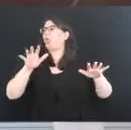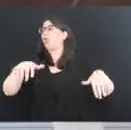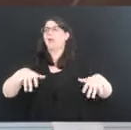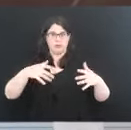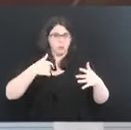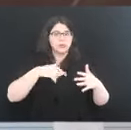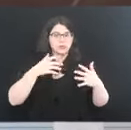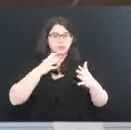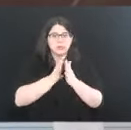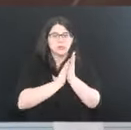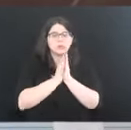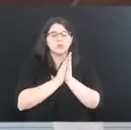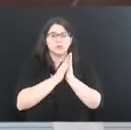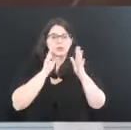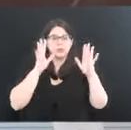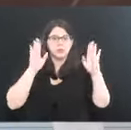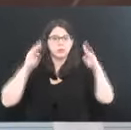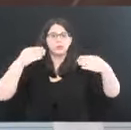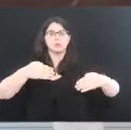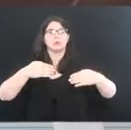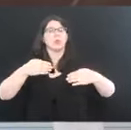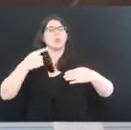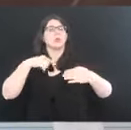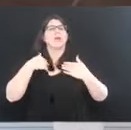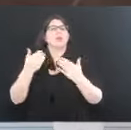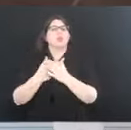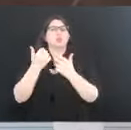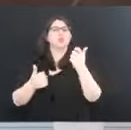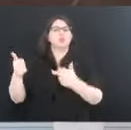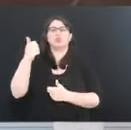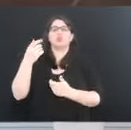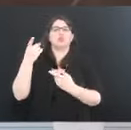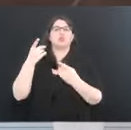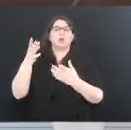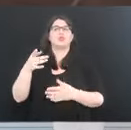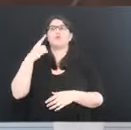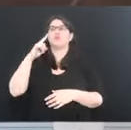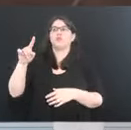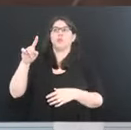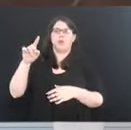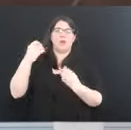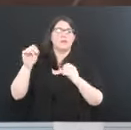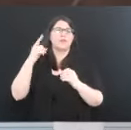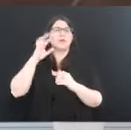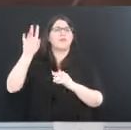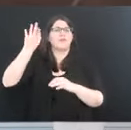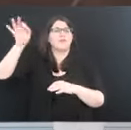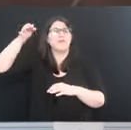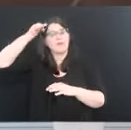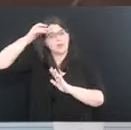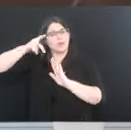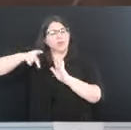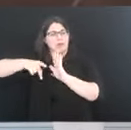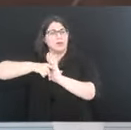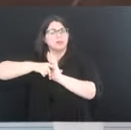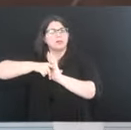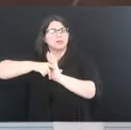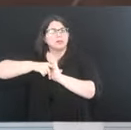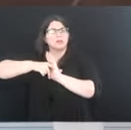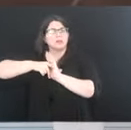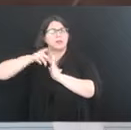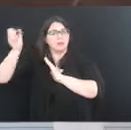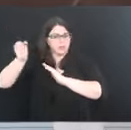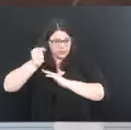the new Director of the Office of Drug Control Policy at the federal level and we look forward to communication